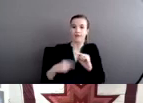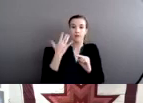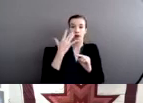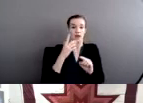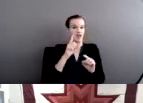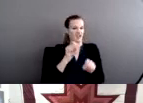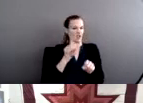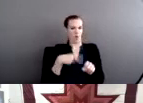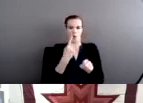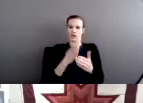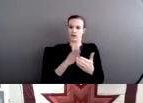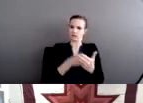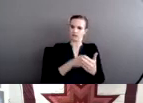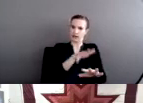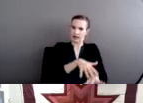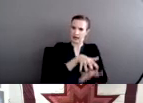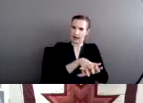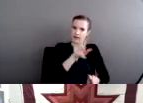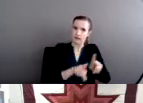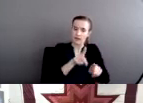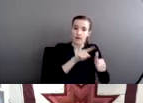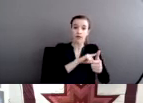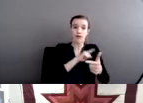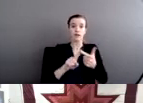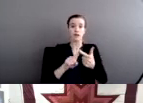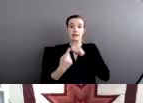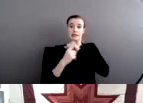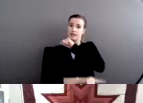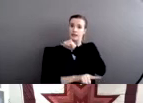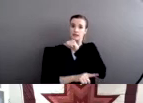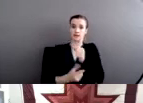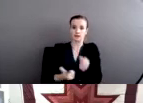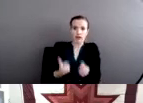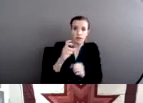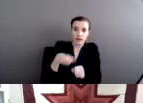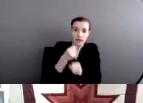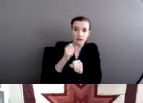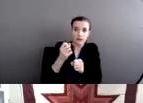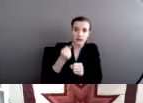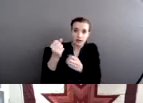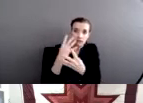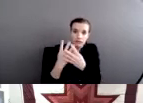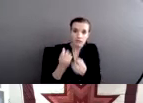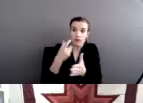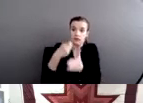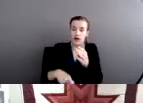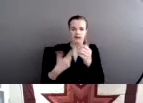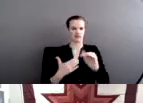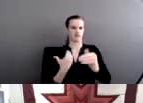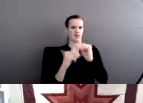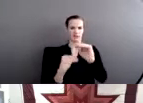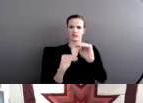limitation on the sentencing authority. And that tribes are poor. Most tribal